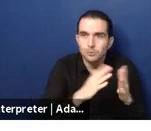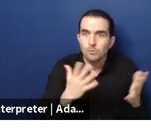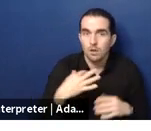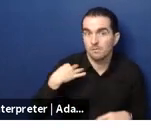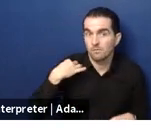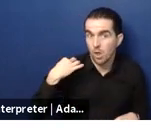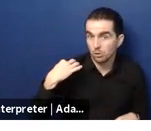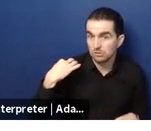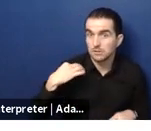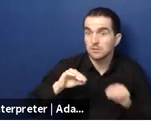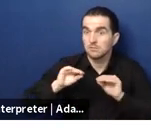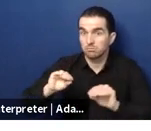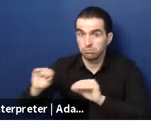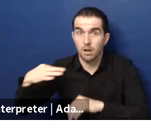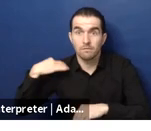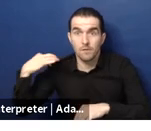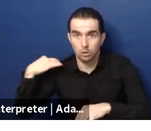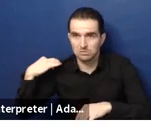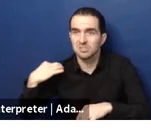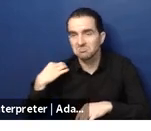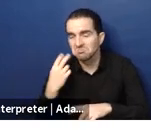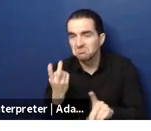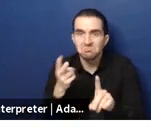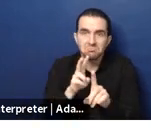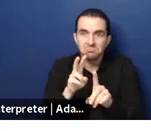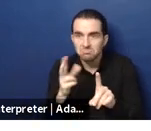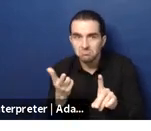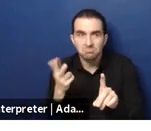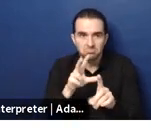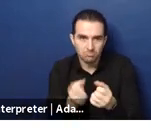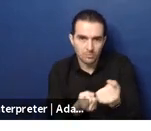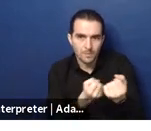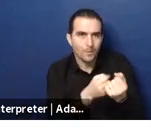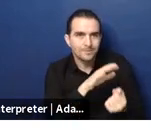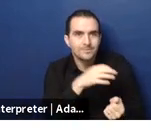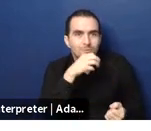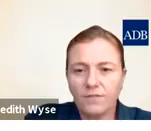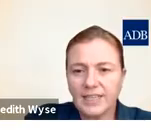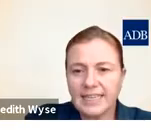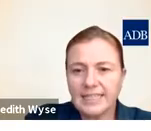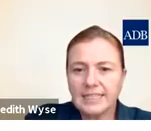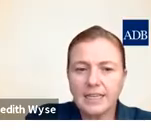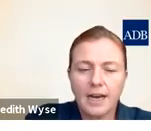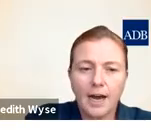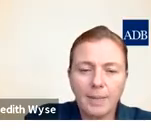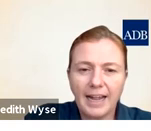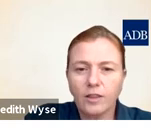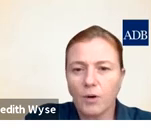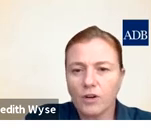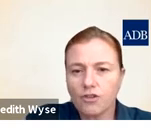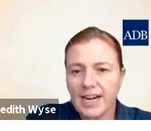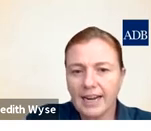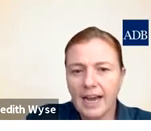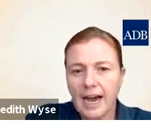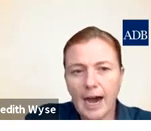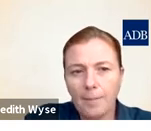um and they'll go and provide um help with housework housework um visits um health